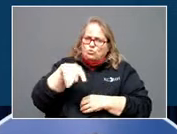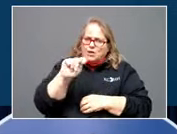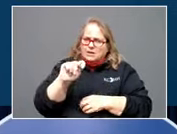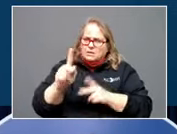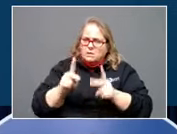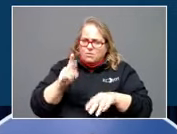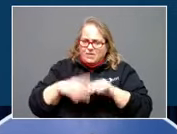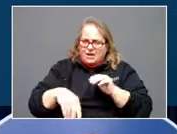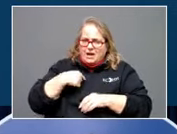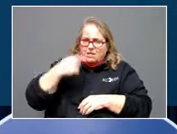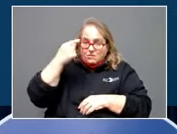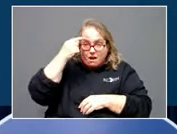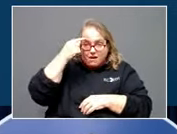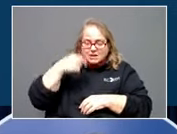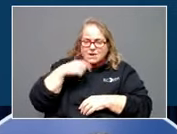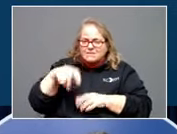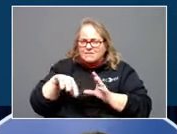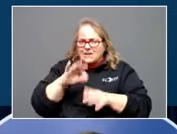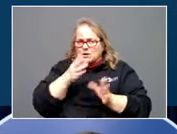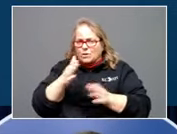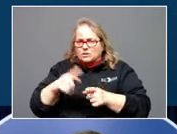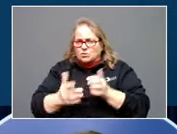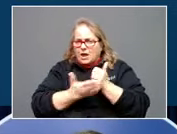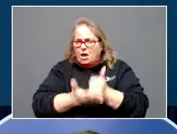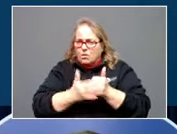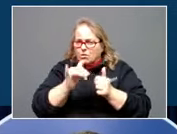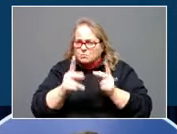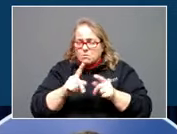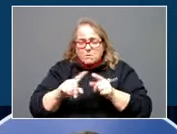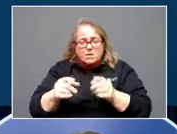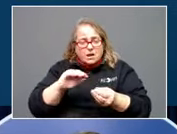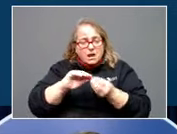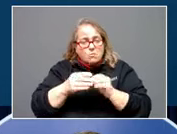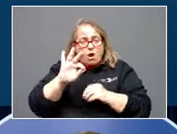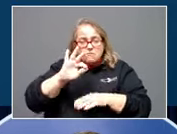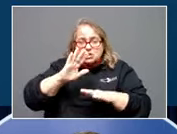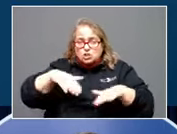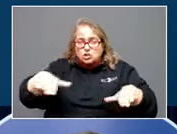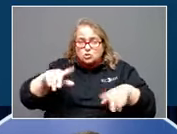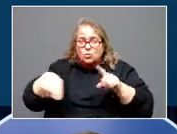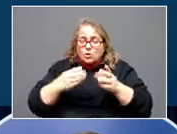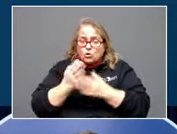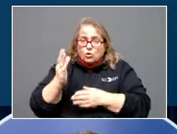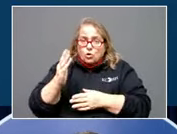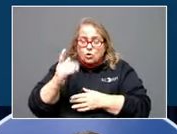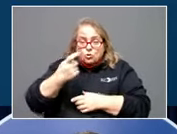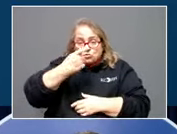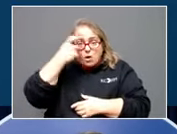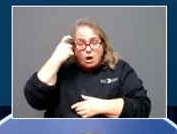ways to help them. But, you the number of kids who went through trauma in this, I mean, in a bathtub